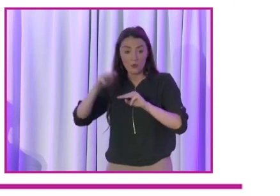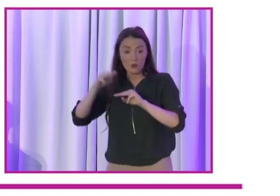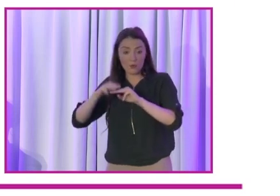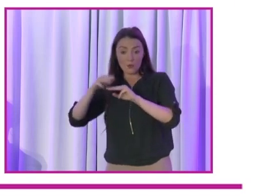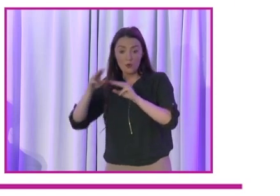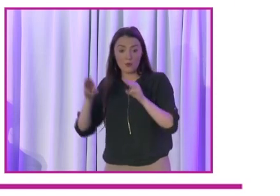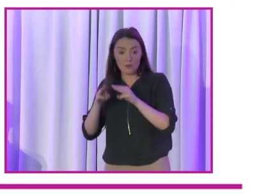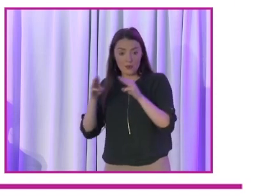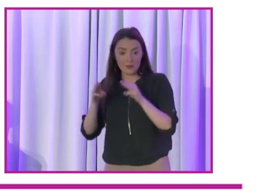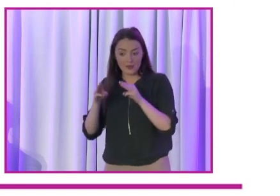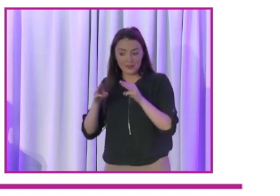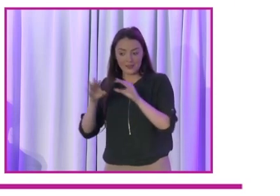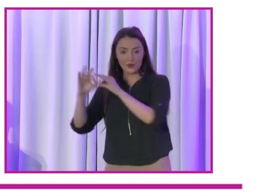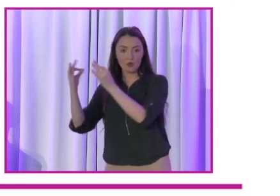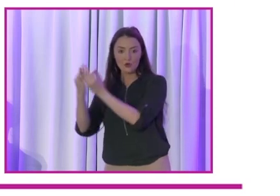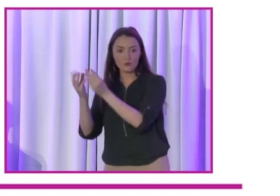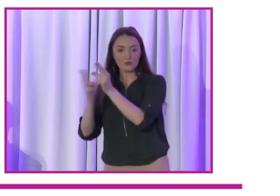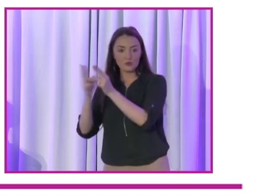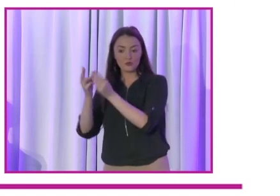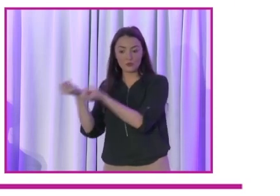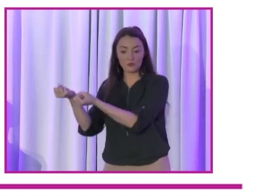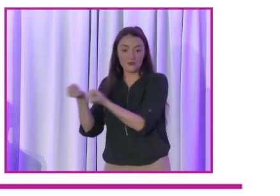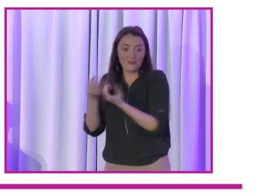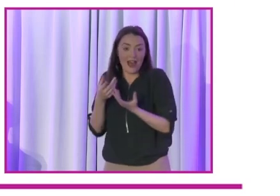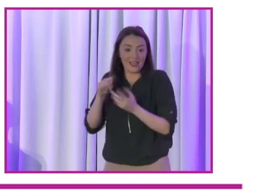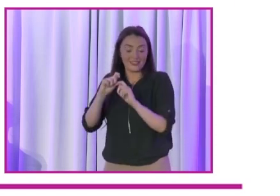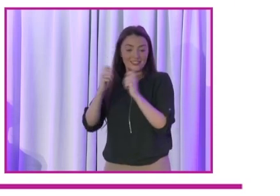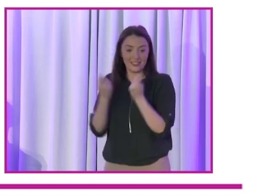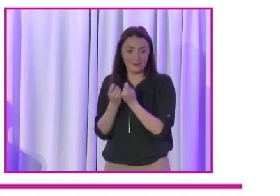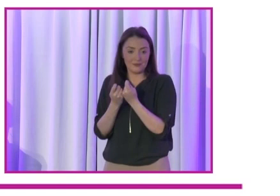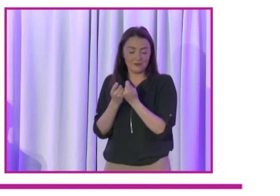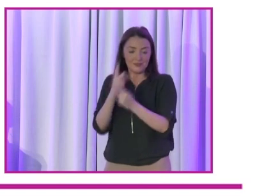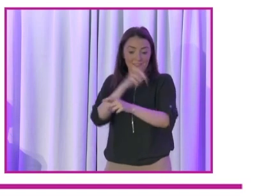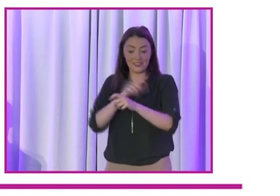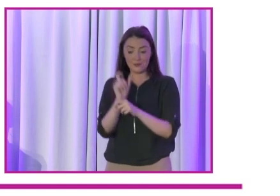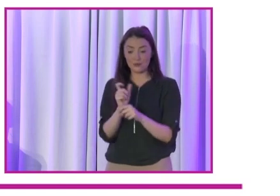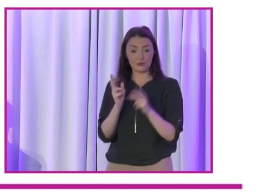party should be providing that team, not the disabled person having to recruit it.